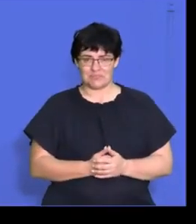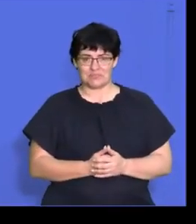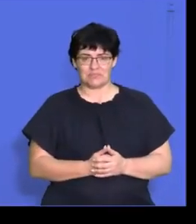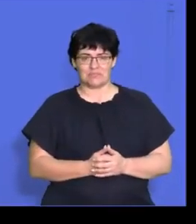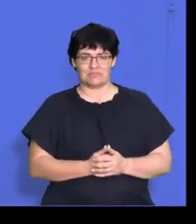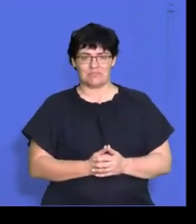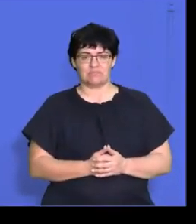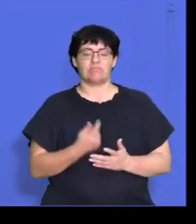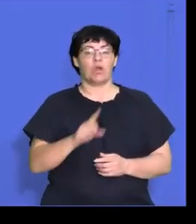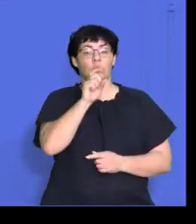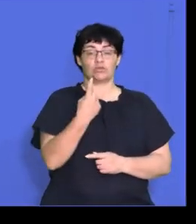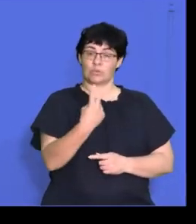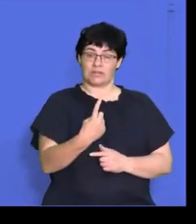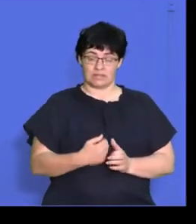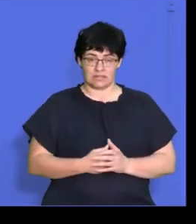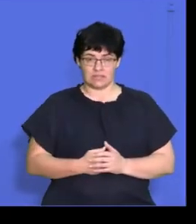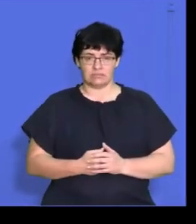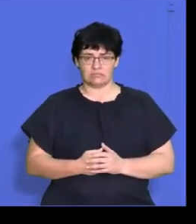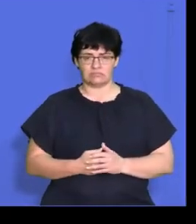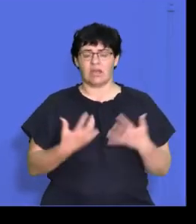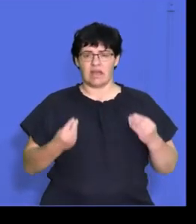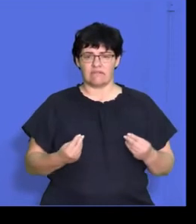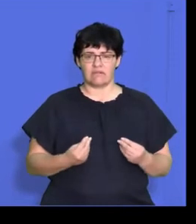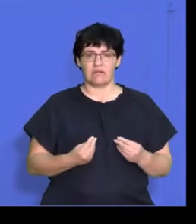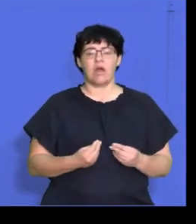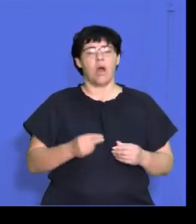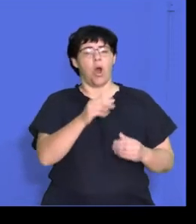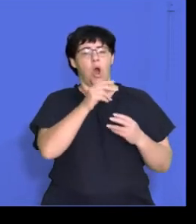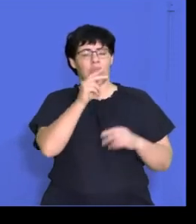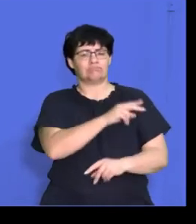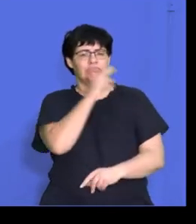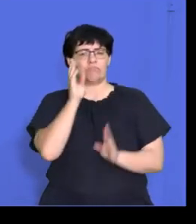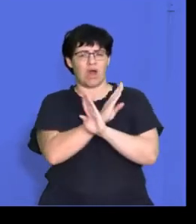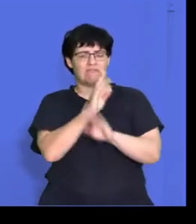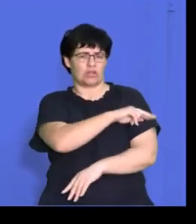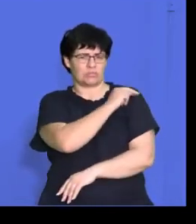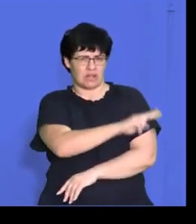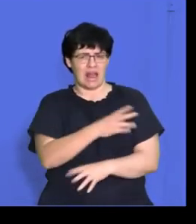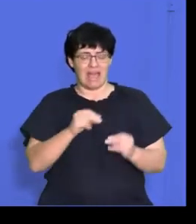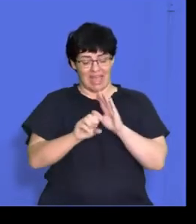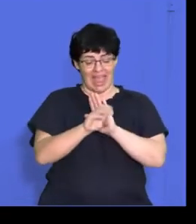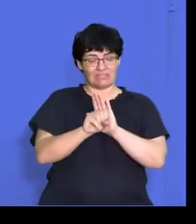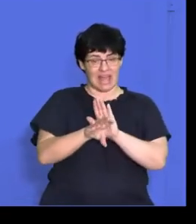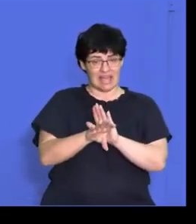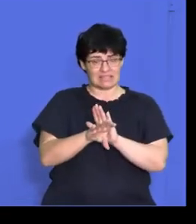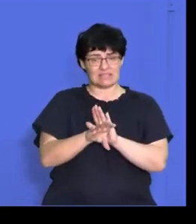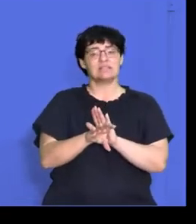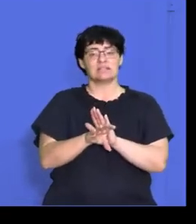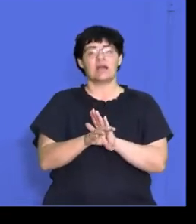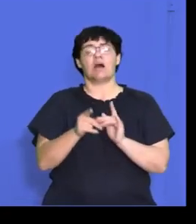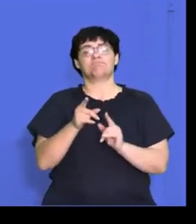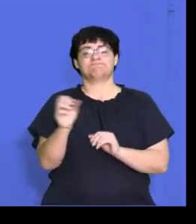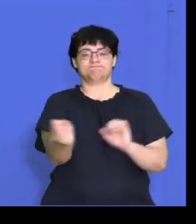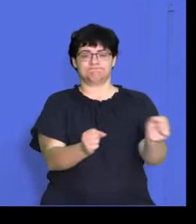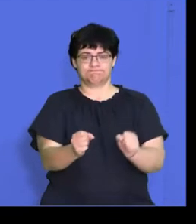All right, so question one has got to do with Karn Private Hospital has advertised the vacancy, right? So we know we're dealing with human